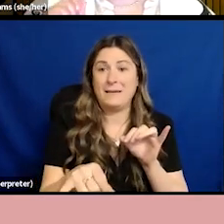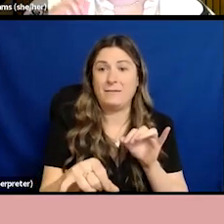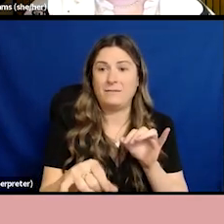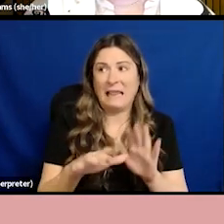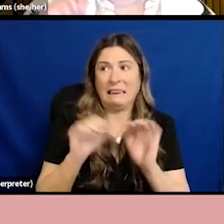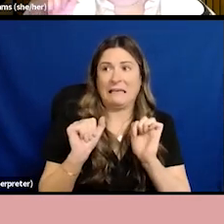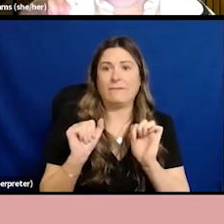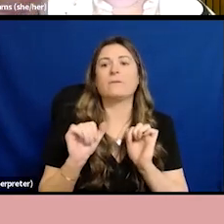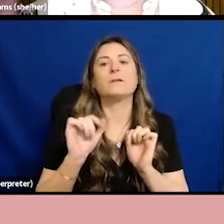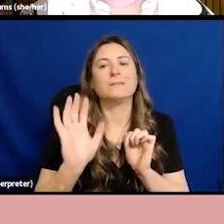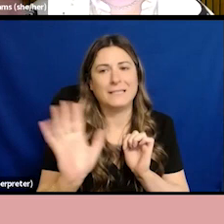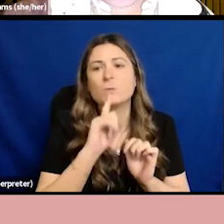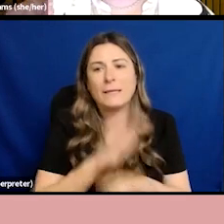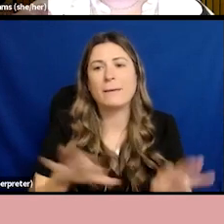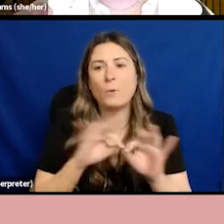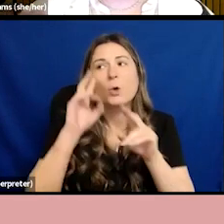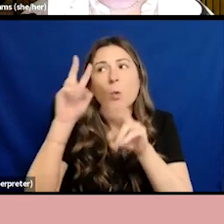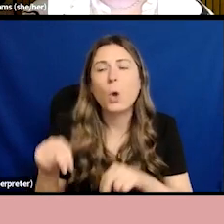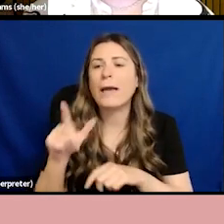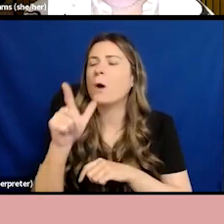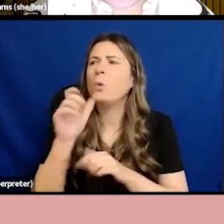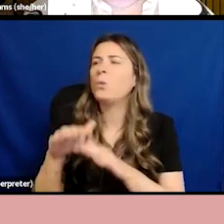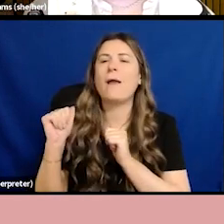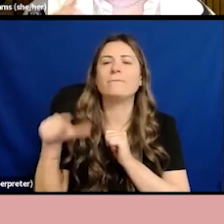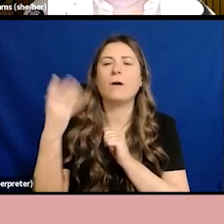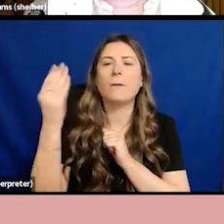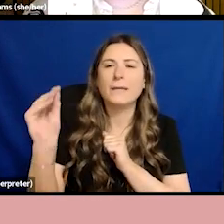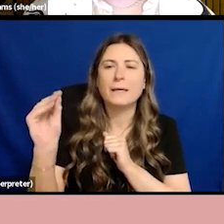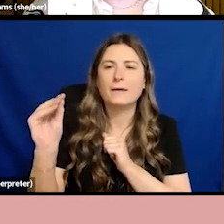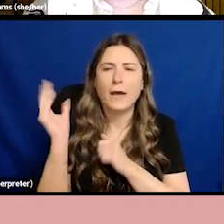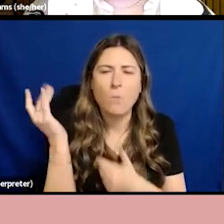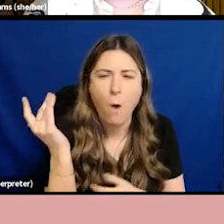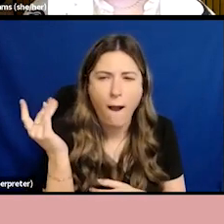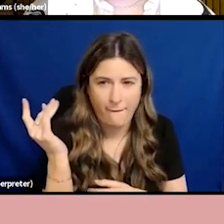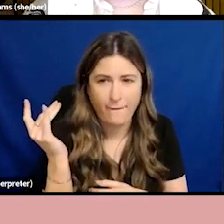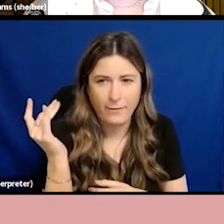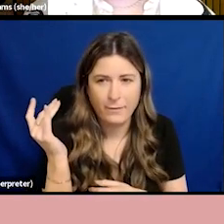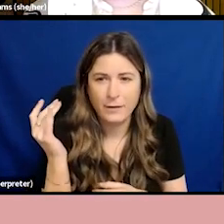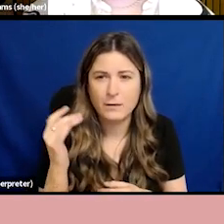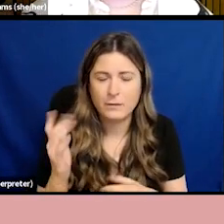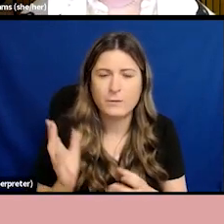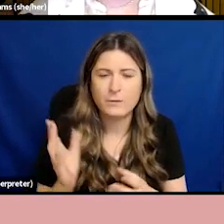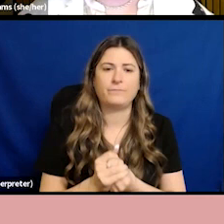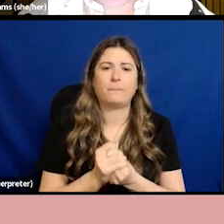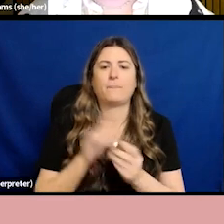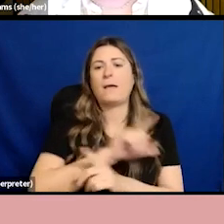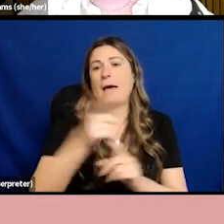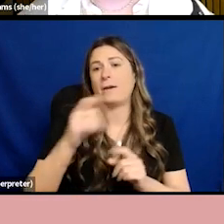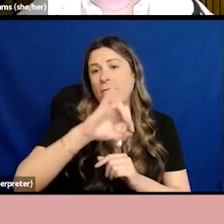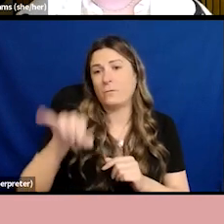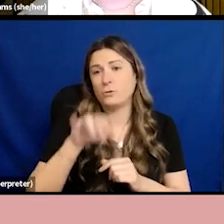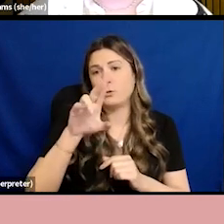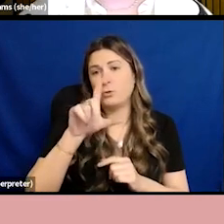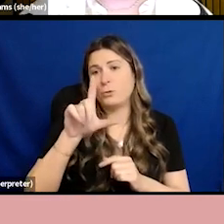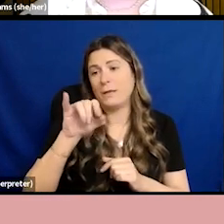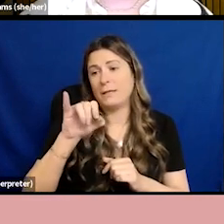see who is there and who isn't, and we need you to care. I'm going to hand over very quickly to Rihanna for a word on this.